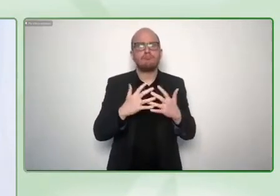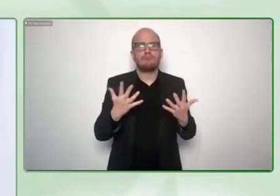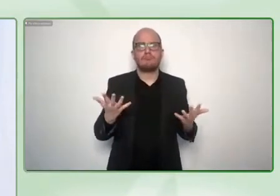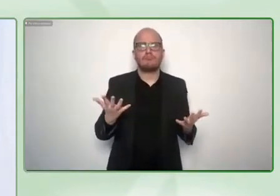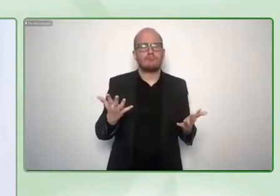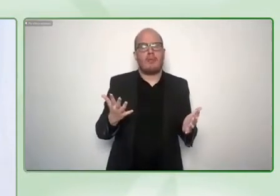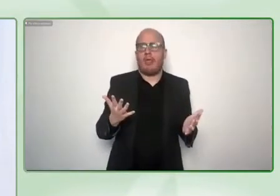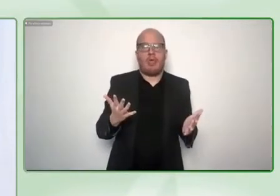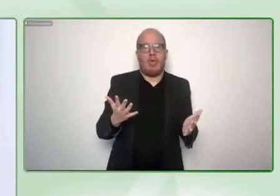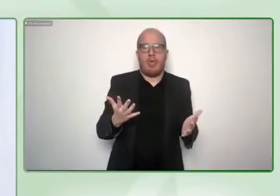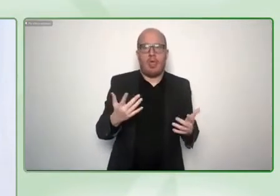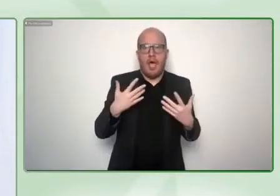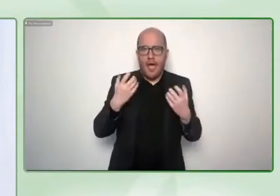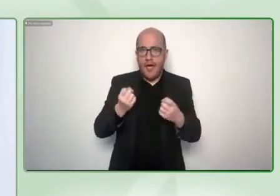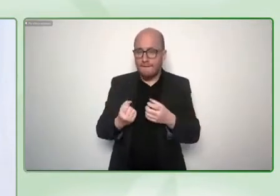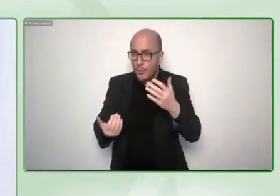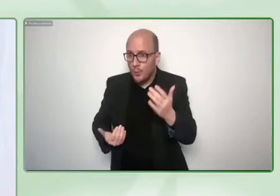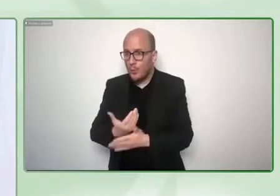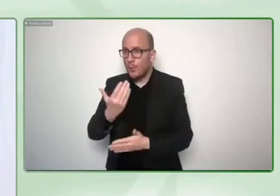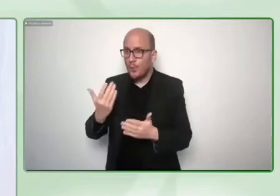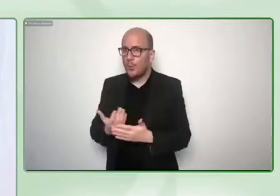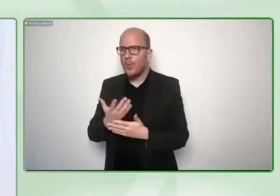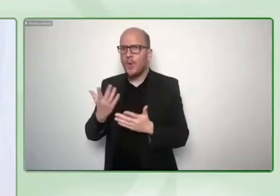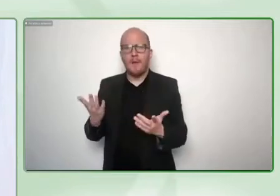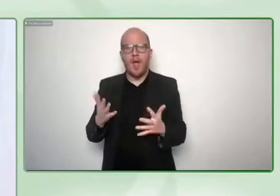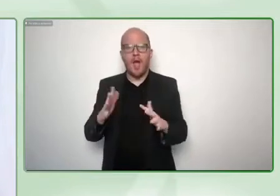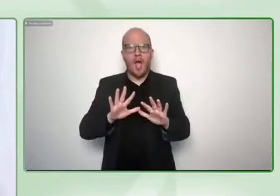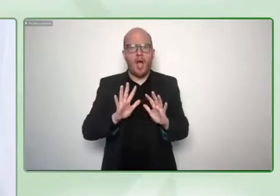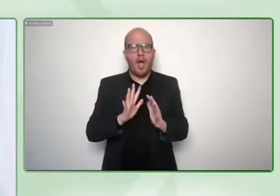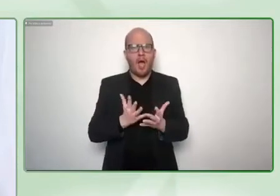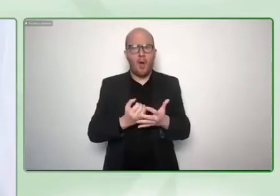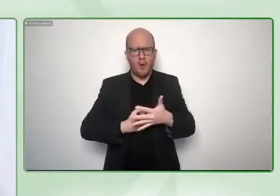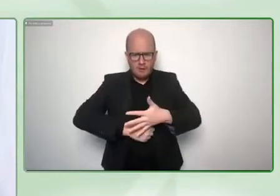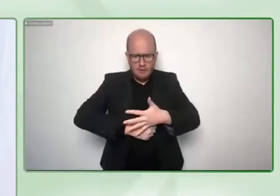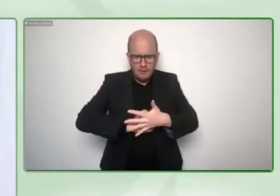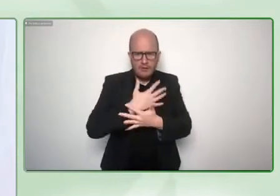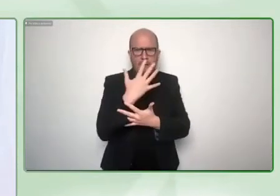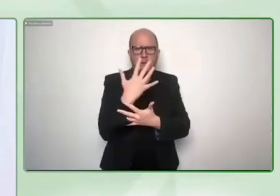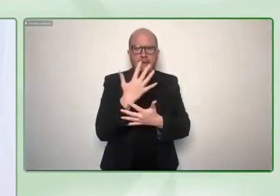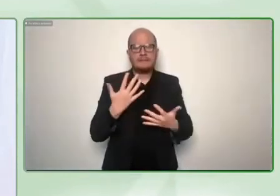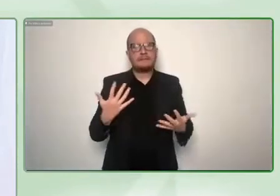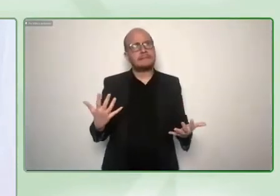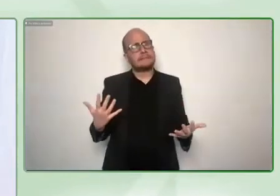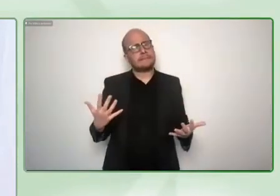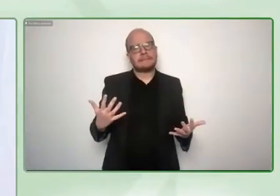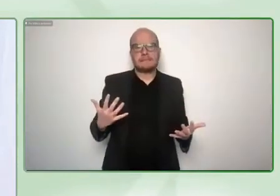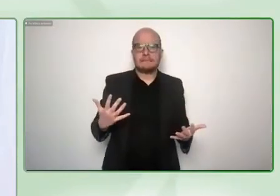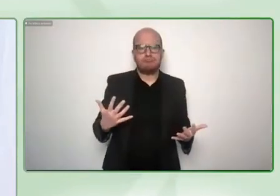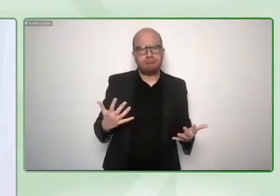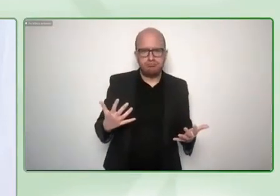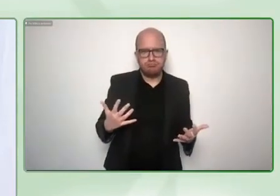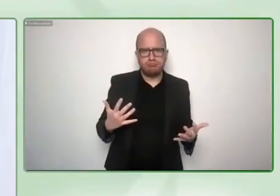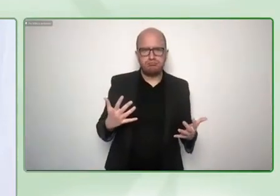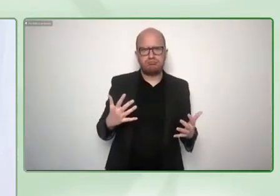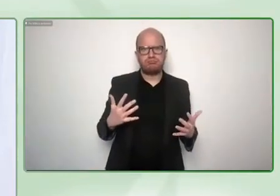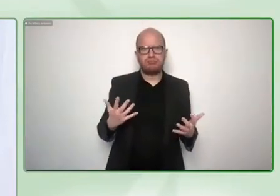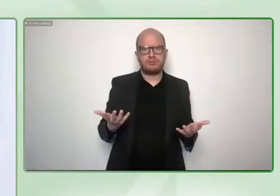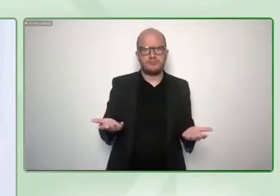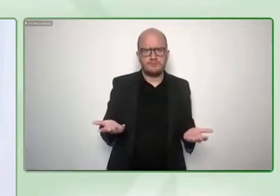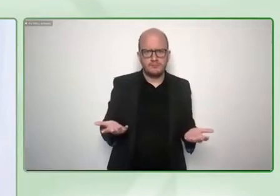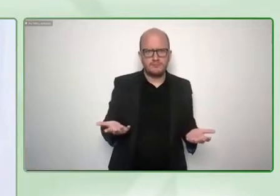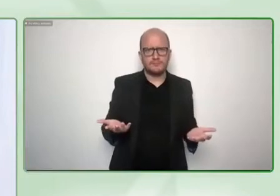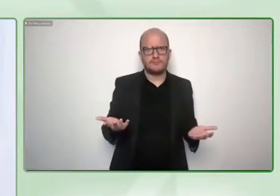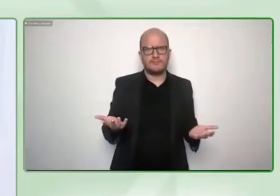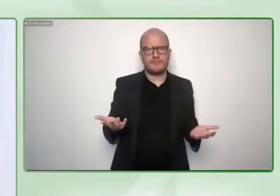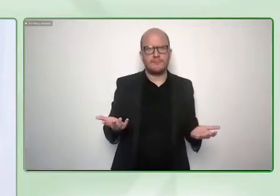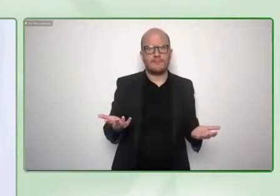No doubt they are great but in this world of social entrepreneurship where you have a social or another angle is an ecological mission.